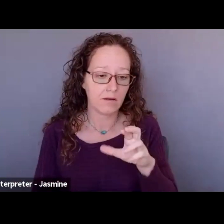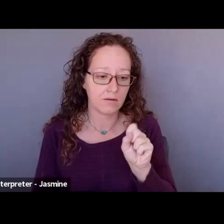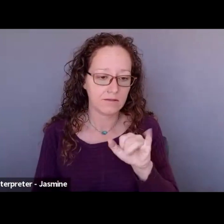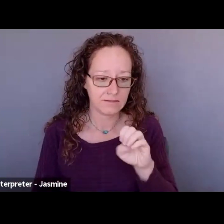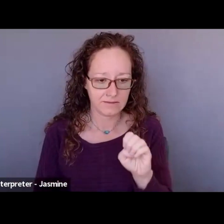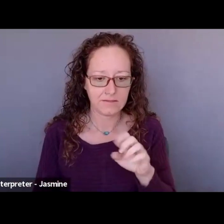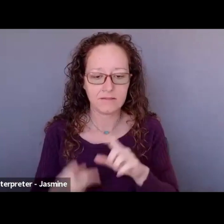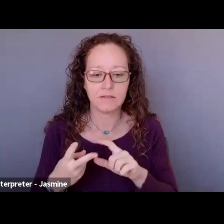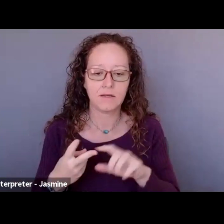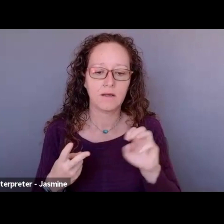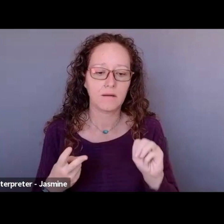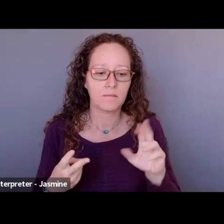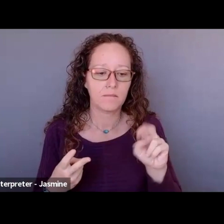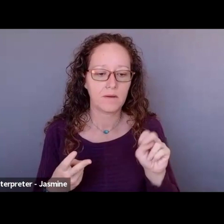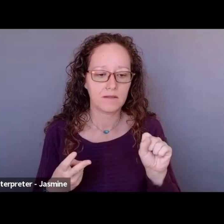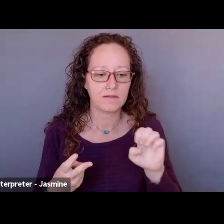Munsee Lenape,